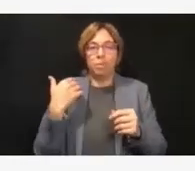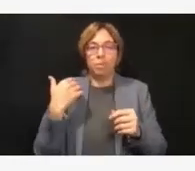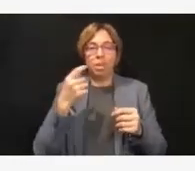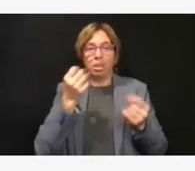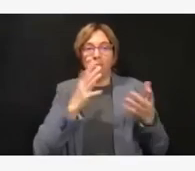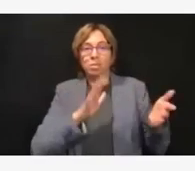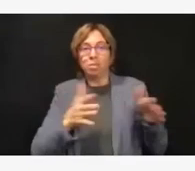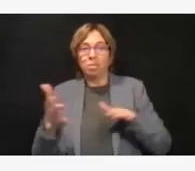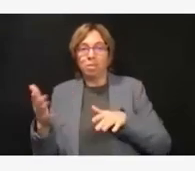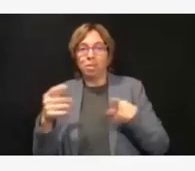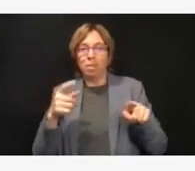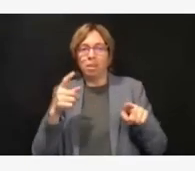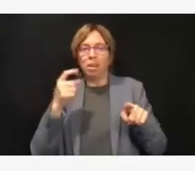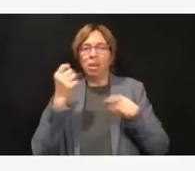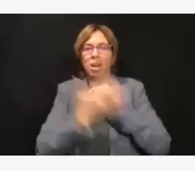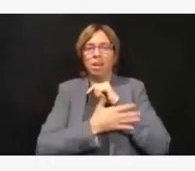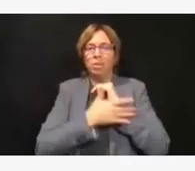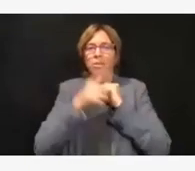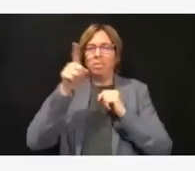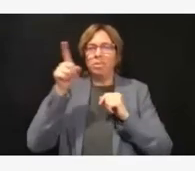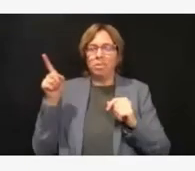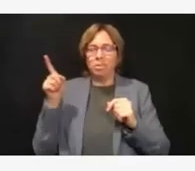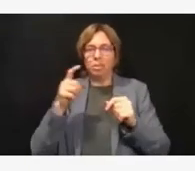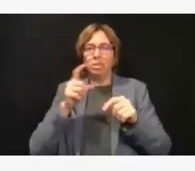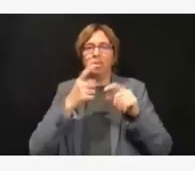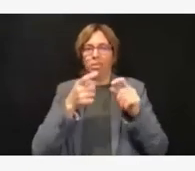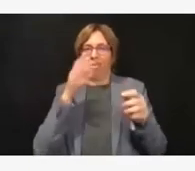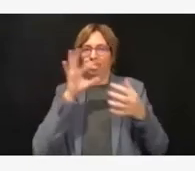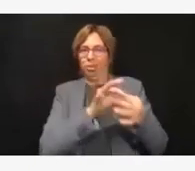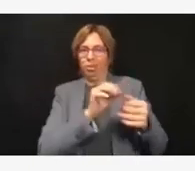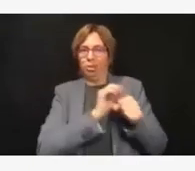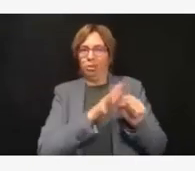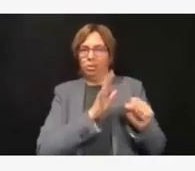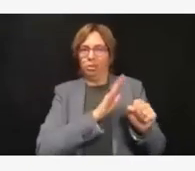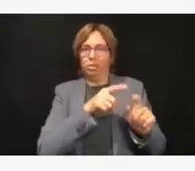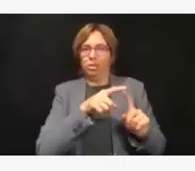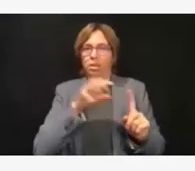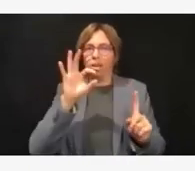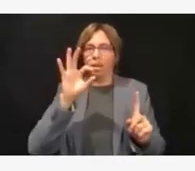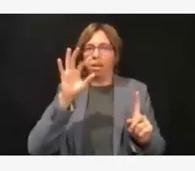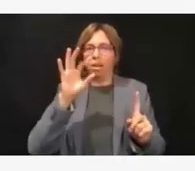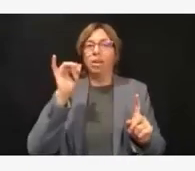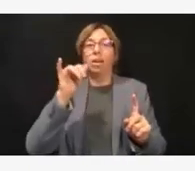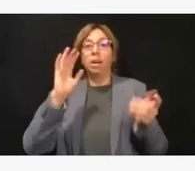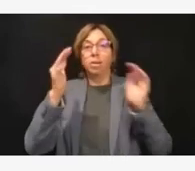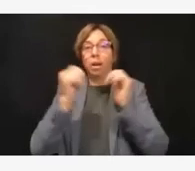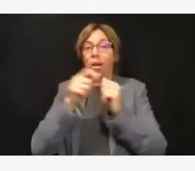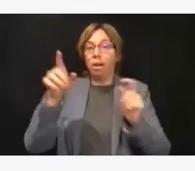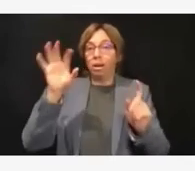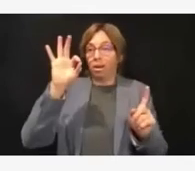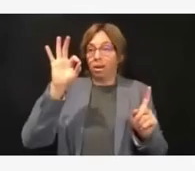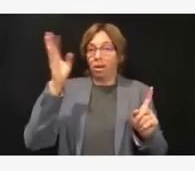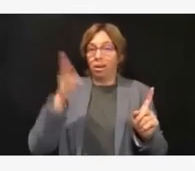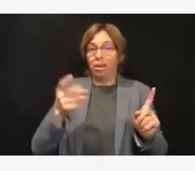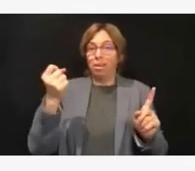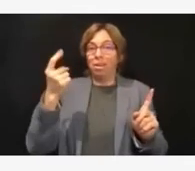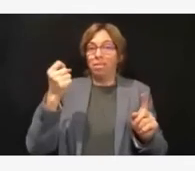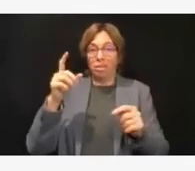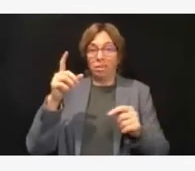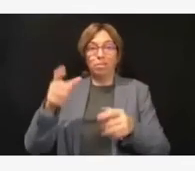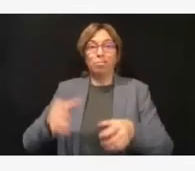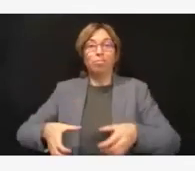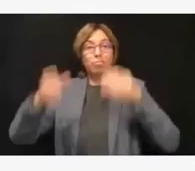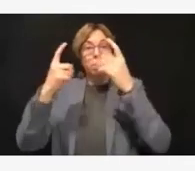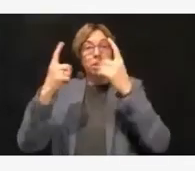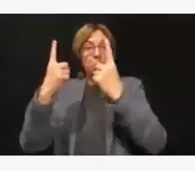COVID, and when 9-11 happened, you know, we lost over 2,000 people in one day. We're losing about that many every two or three